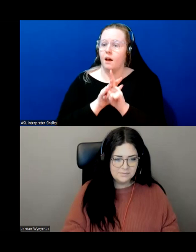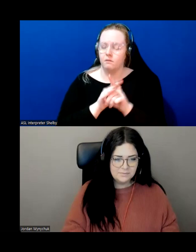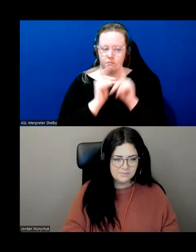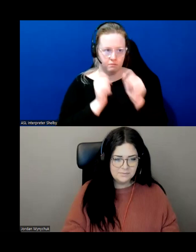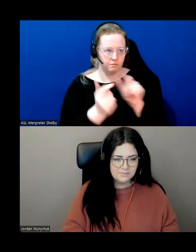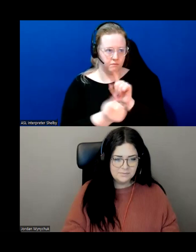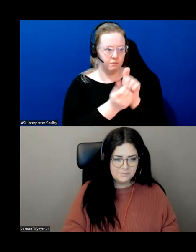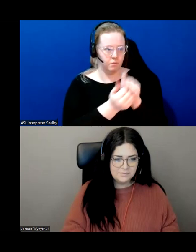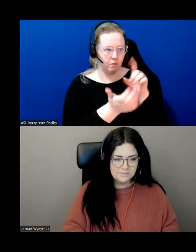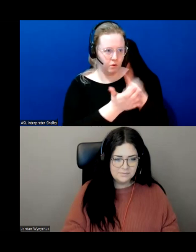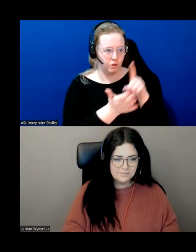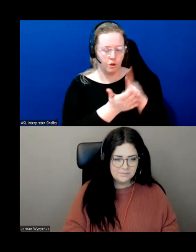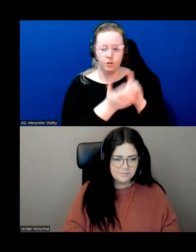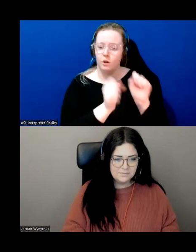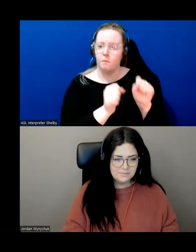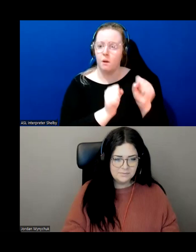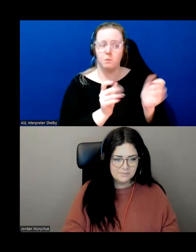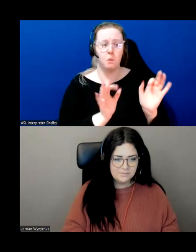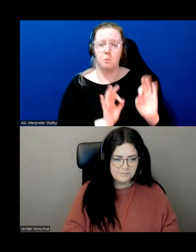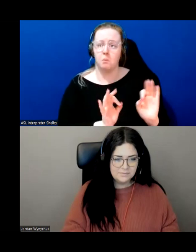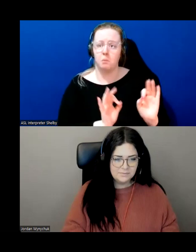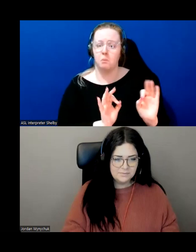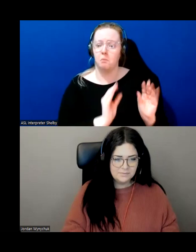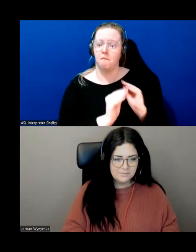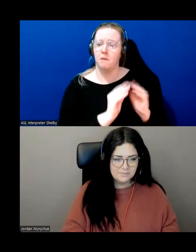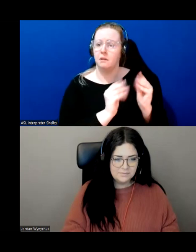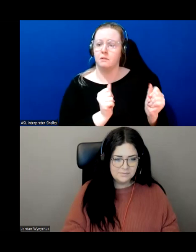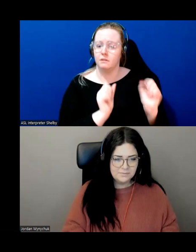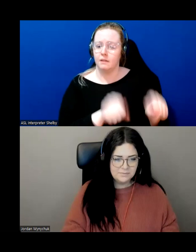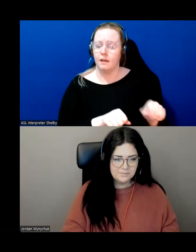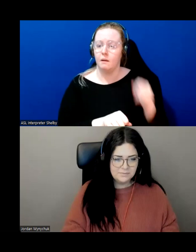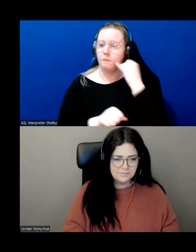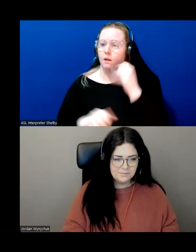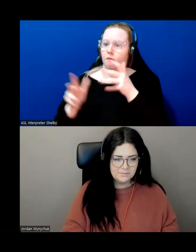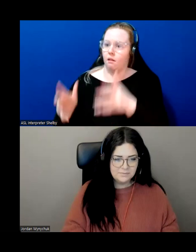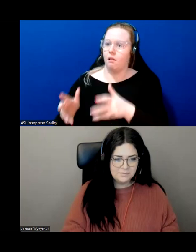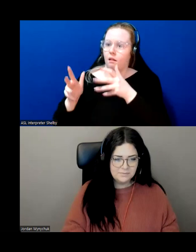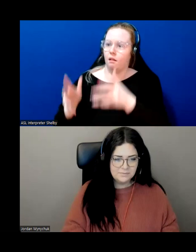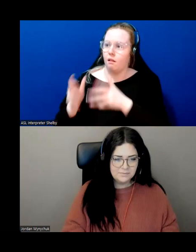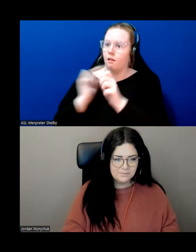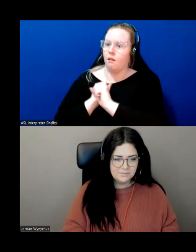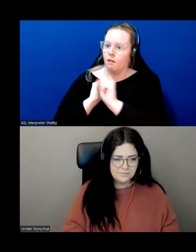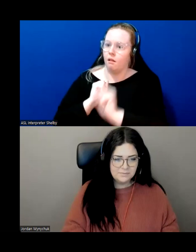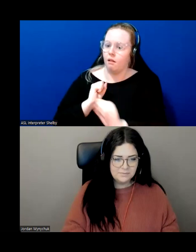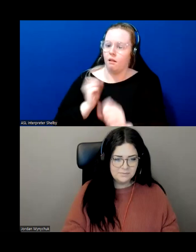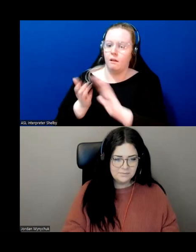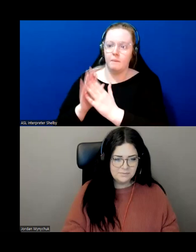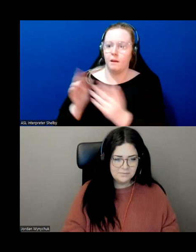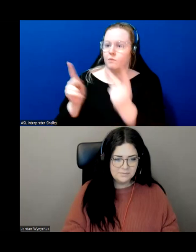those issues it may not lead into anything that worsens and i mean the key is